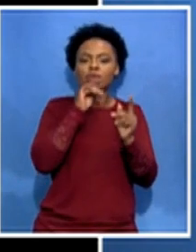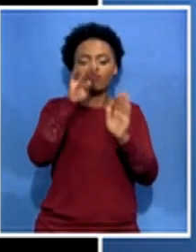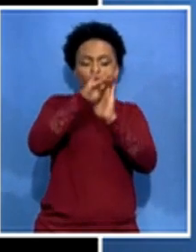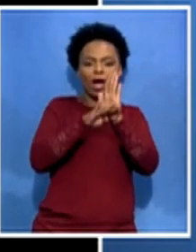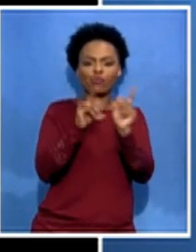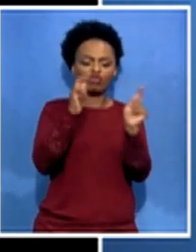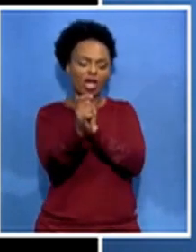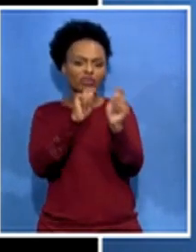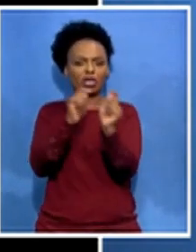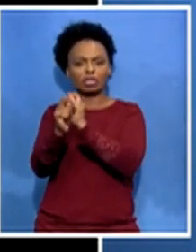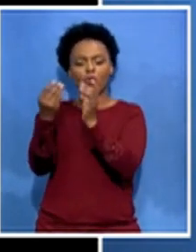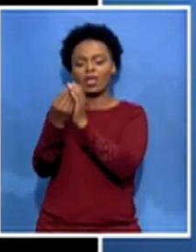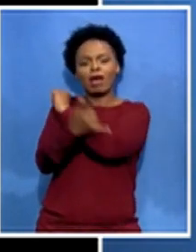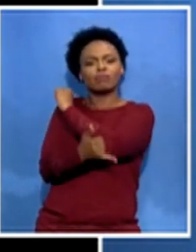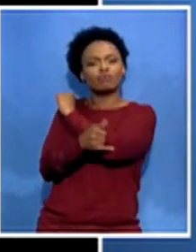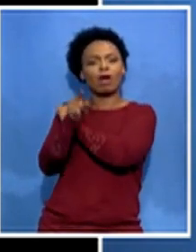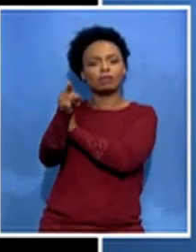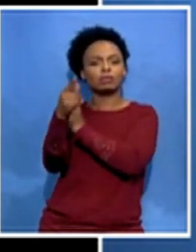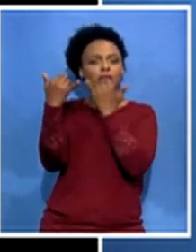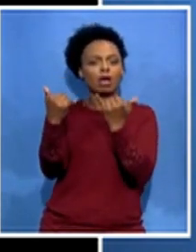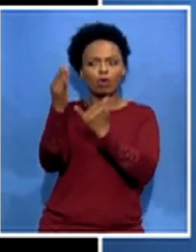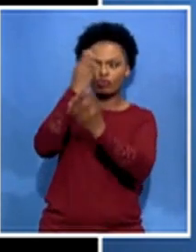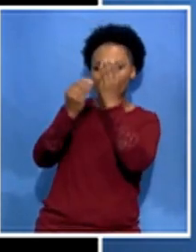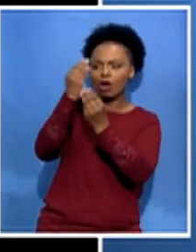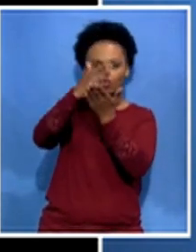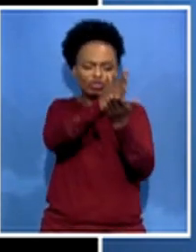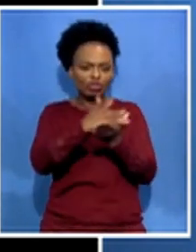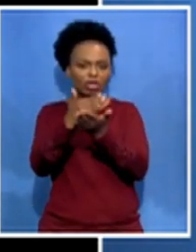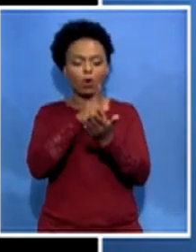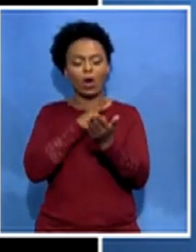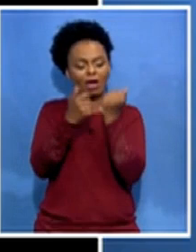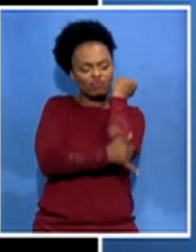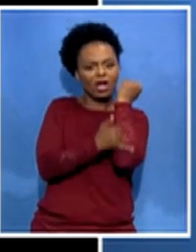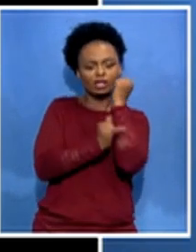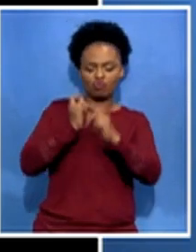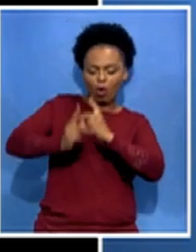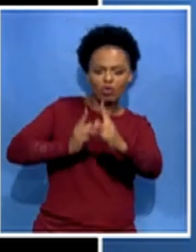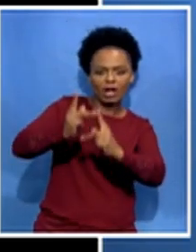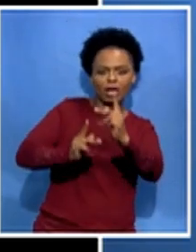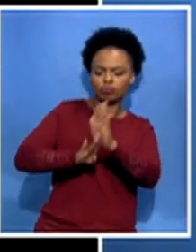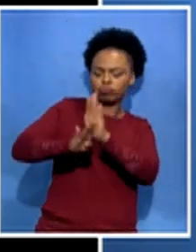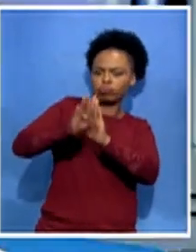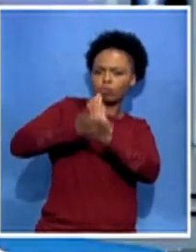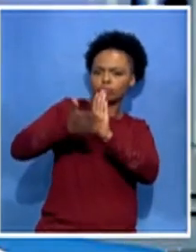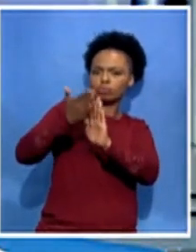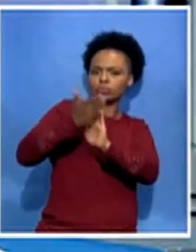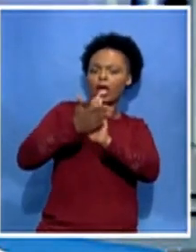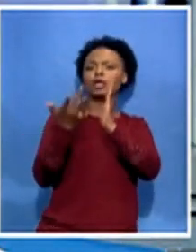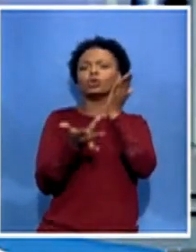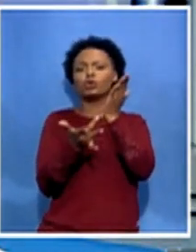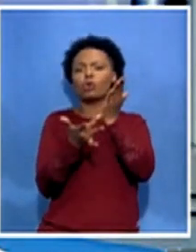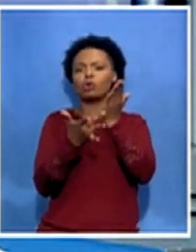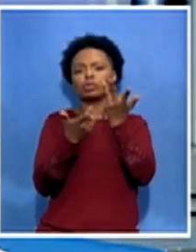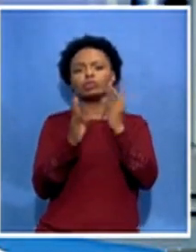made progress made progress in terms of technological advancement that's a very important point sophie